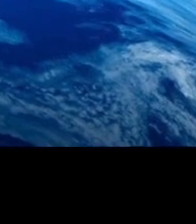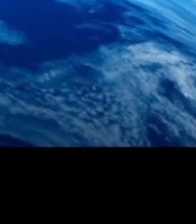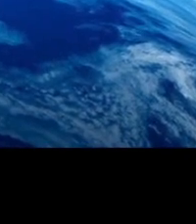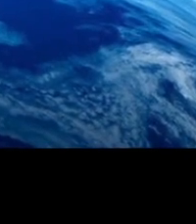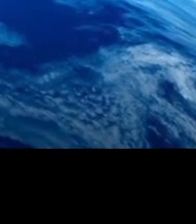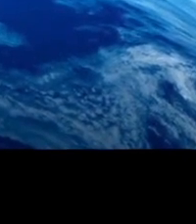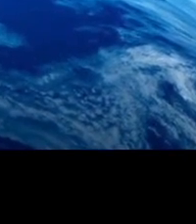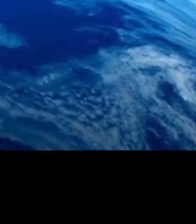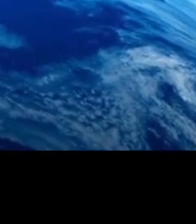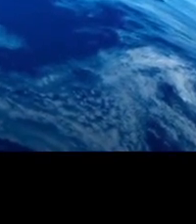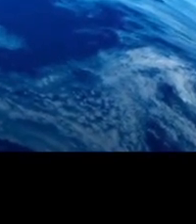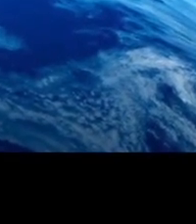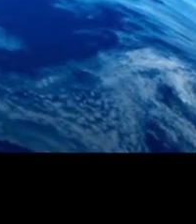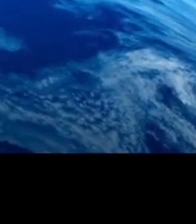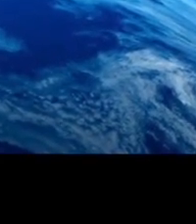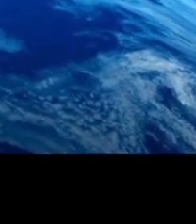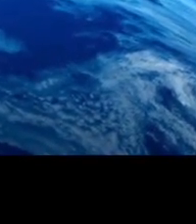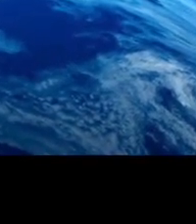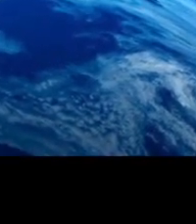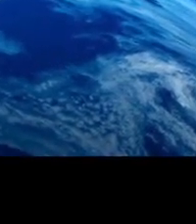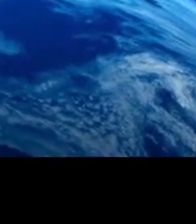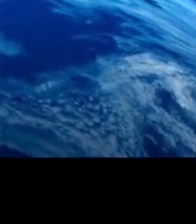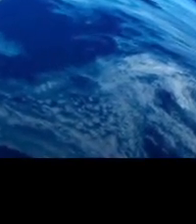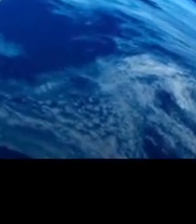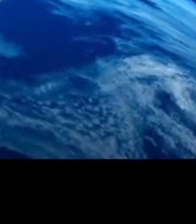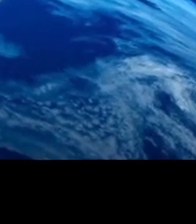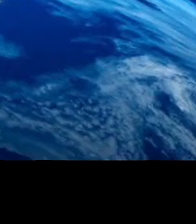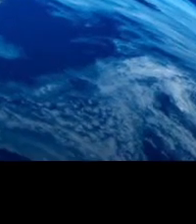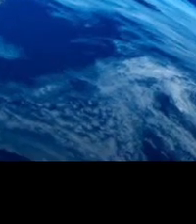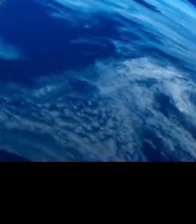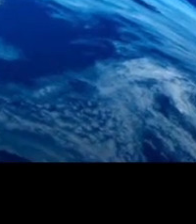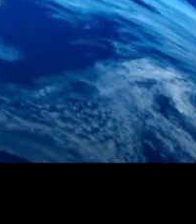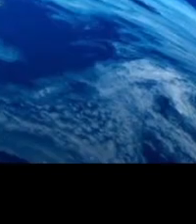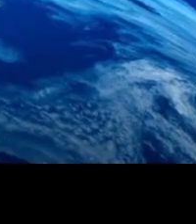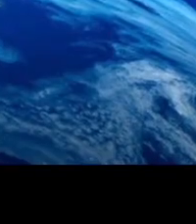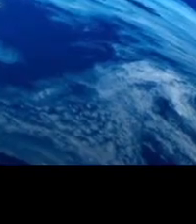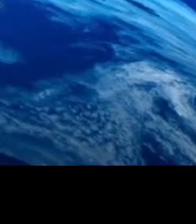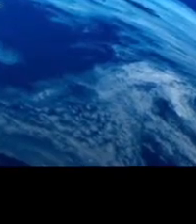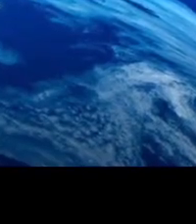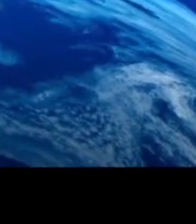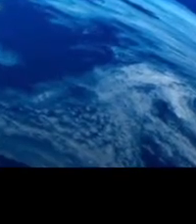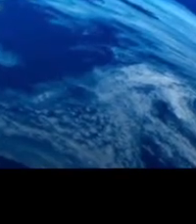lamp and let the Lord's fire shine in your life.